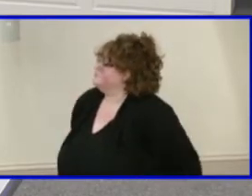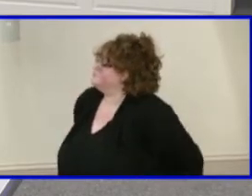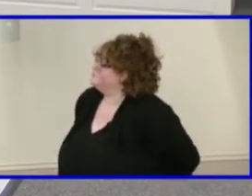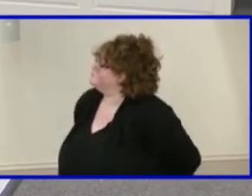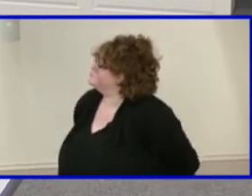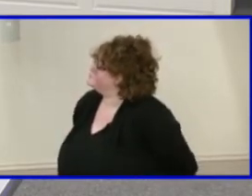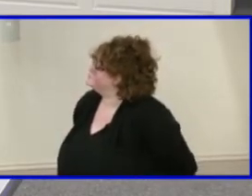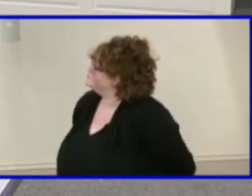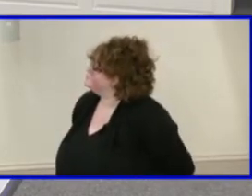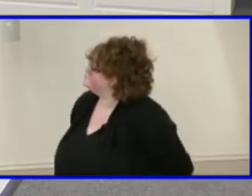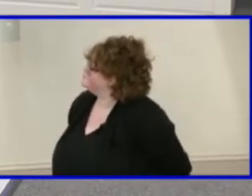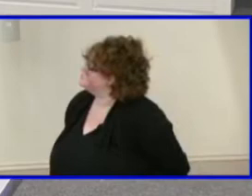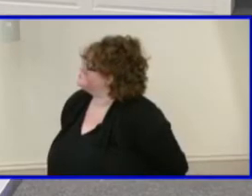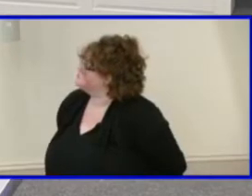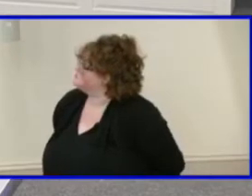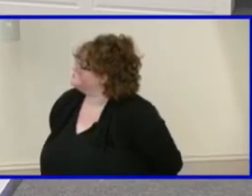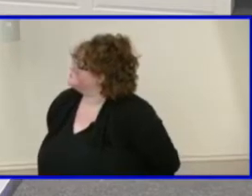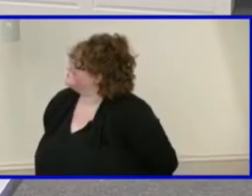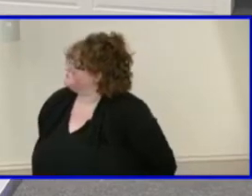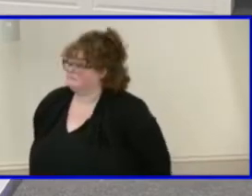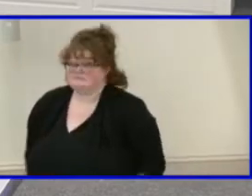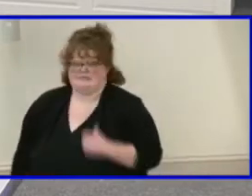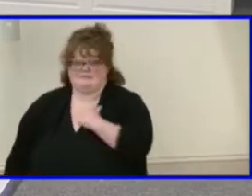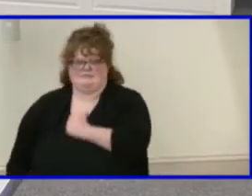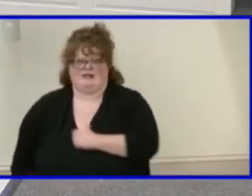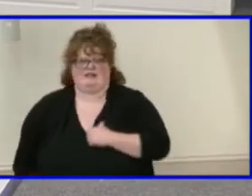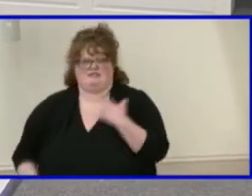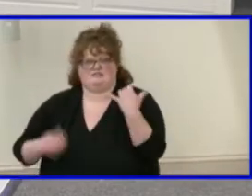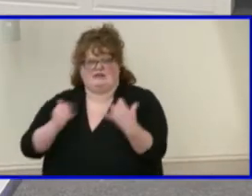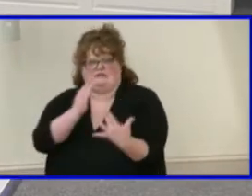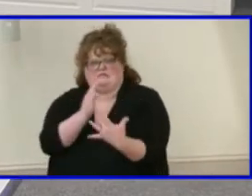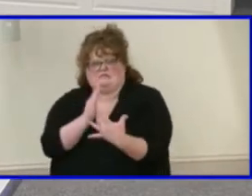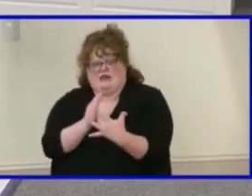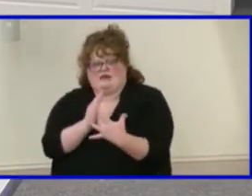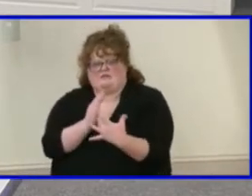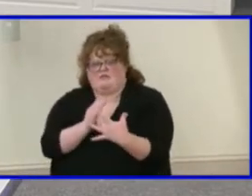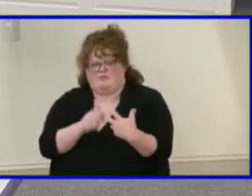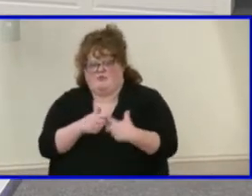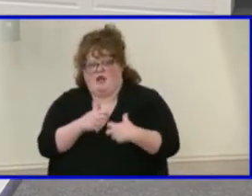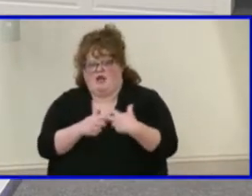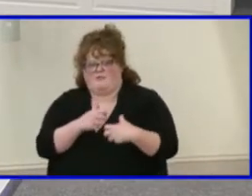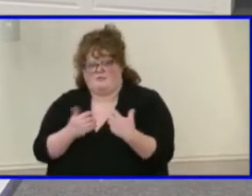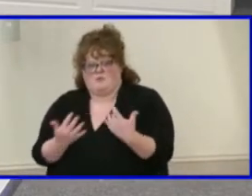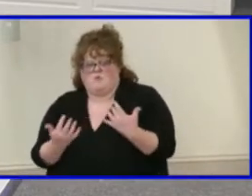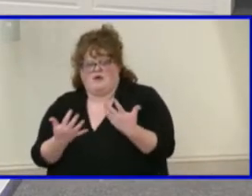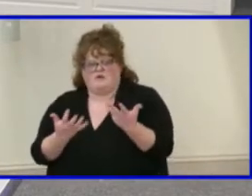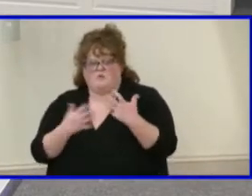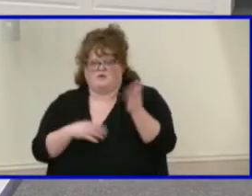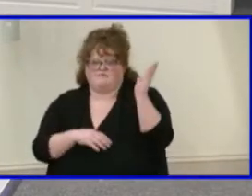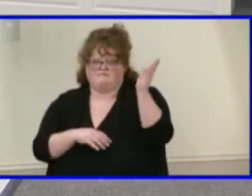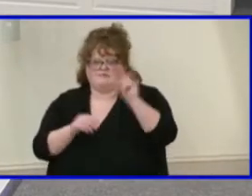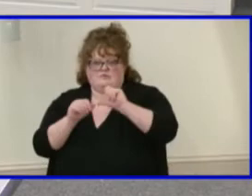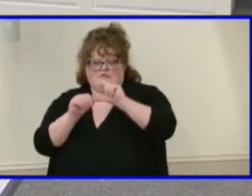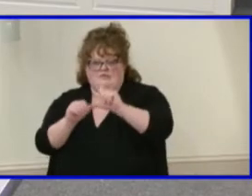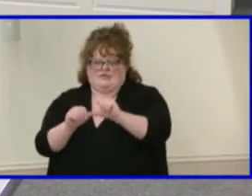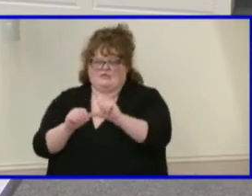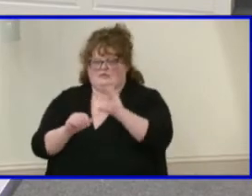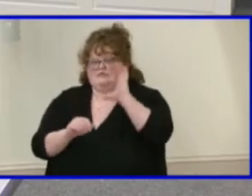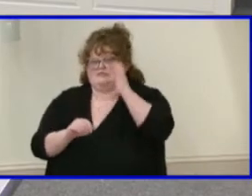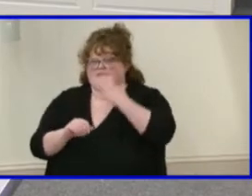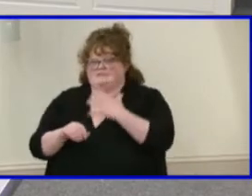Please pardon our technical difficulties as we work to get the presentation going again. It seems to be frozen there.